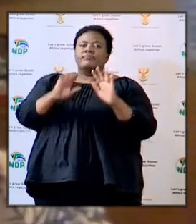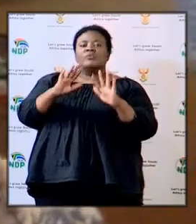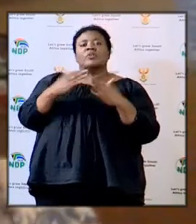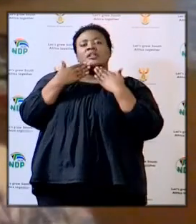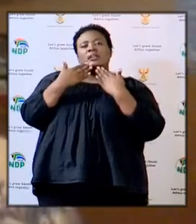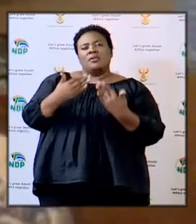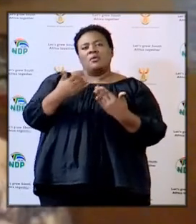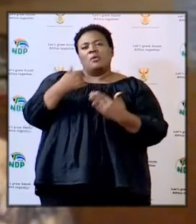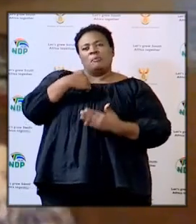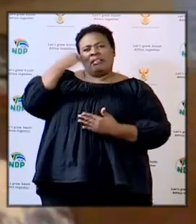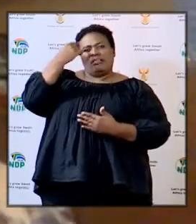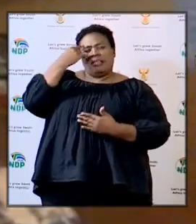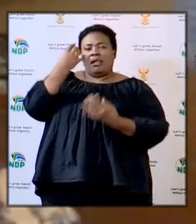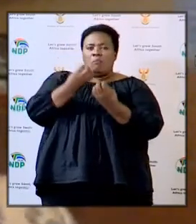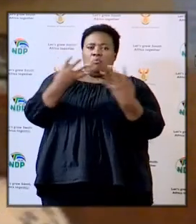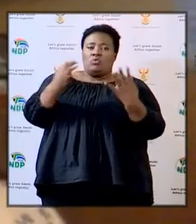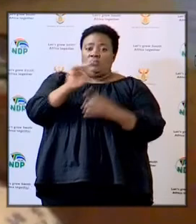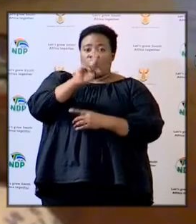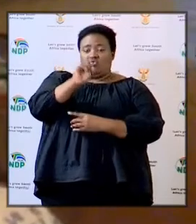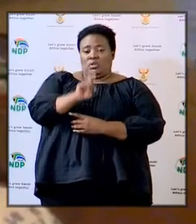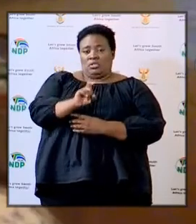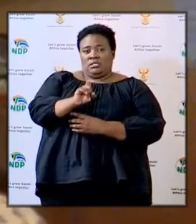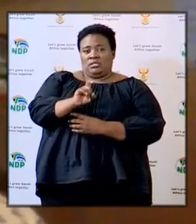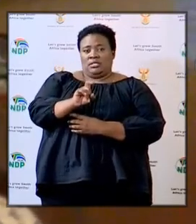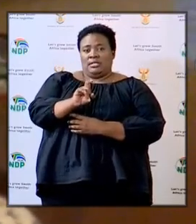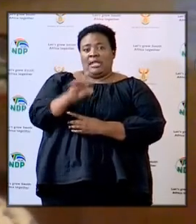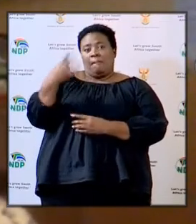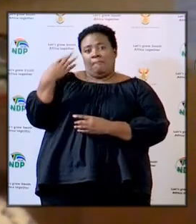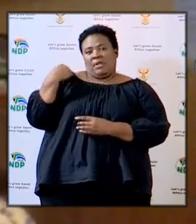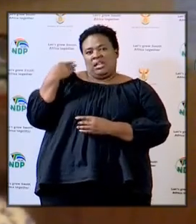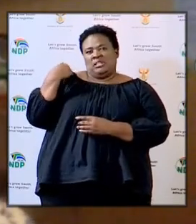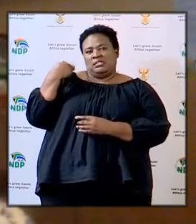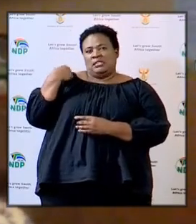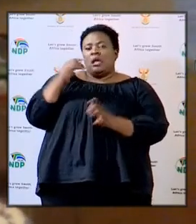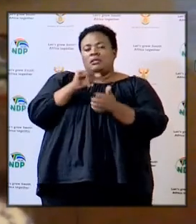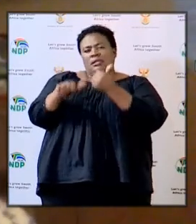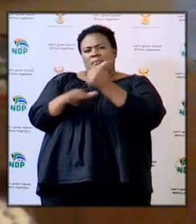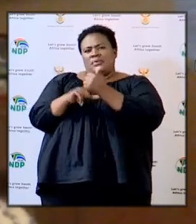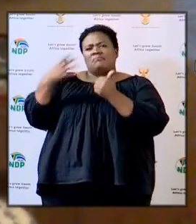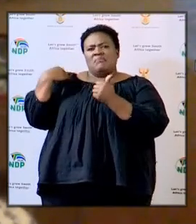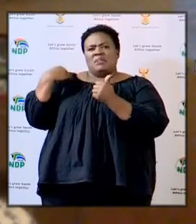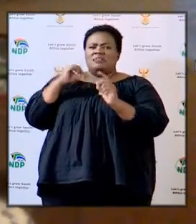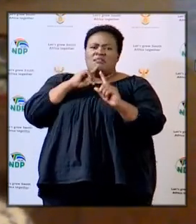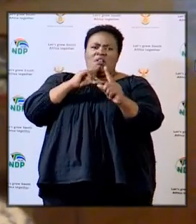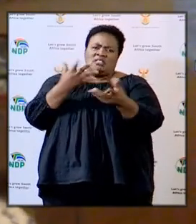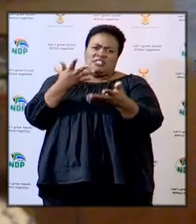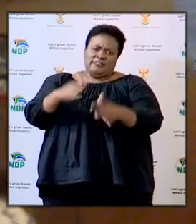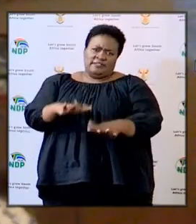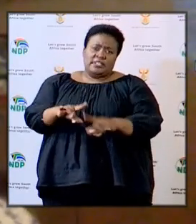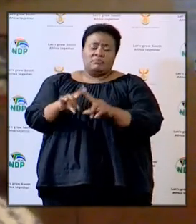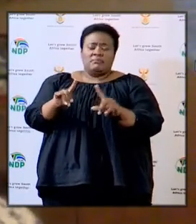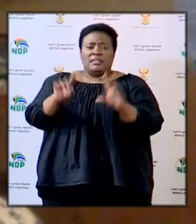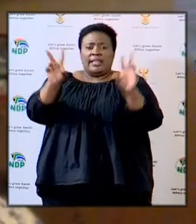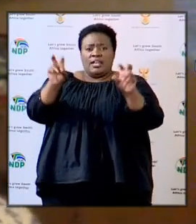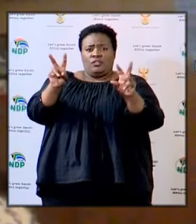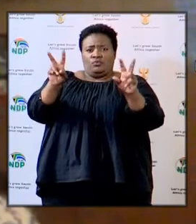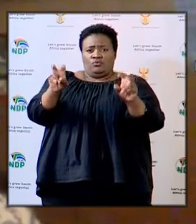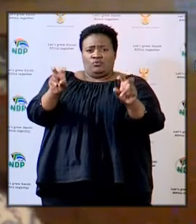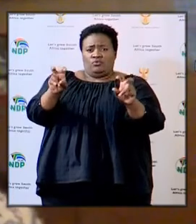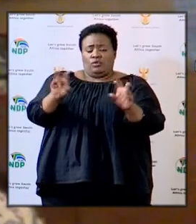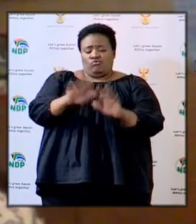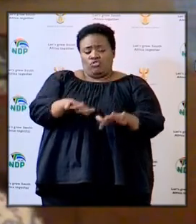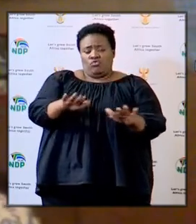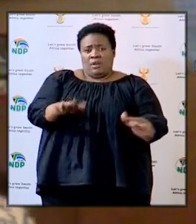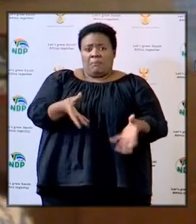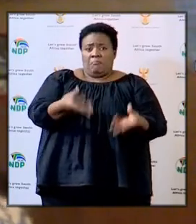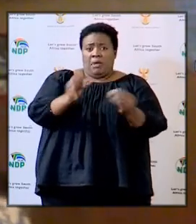you I think most of the questions were dealt with by the Minister and Deputy Minister the issue of children getting